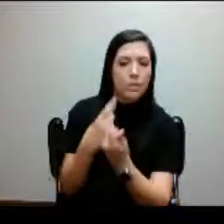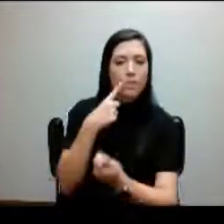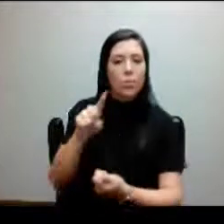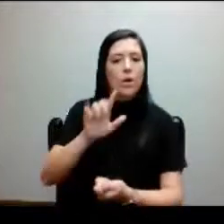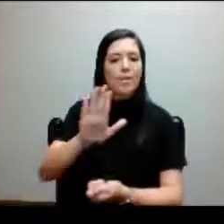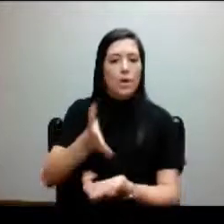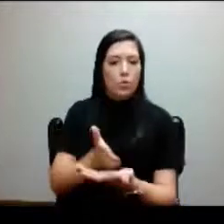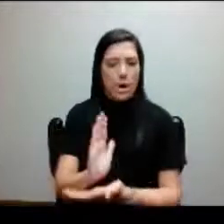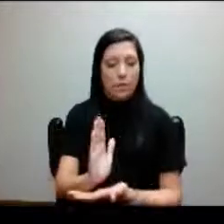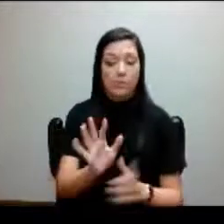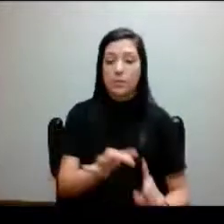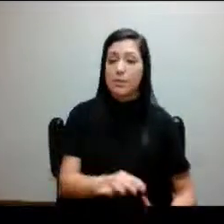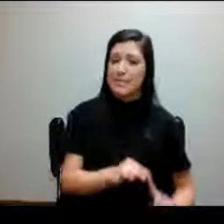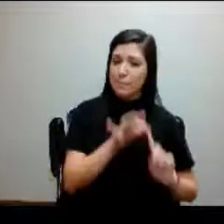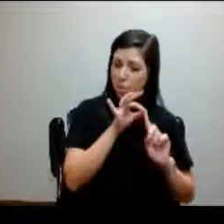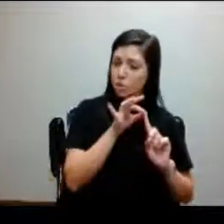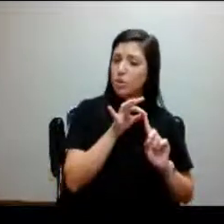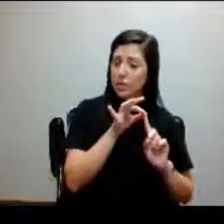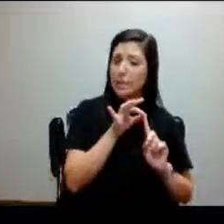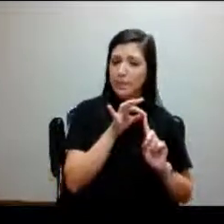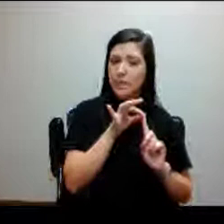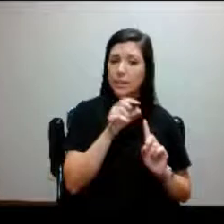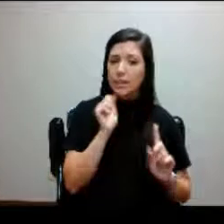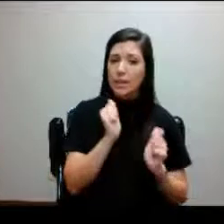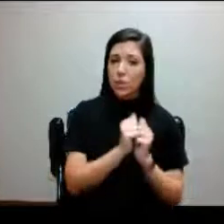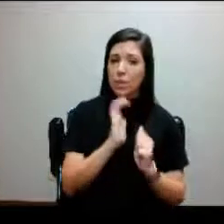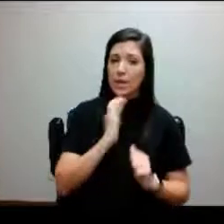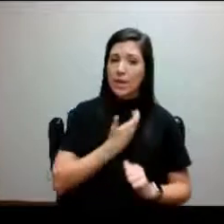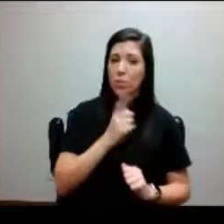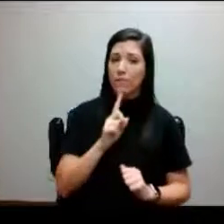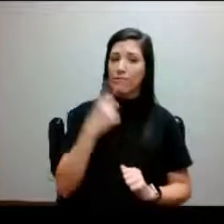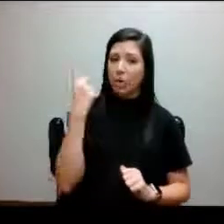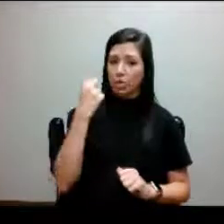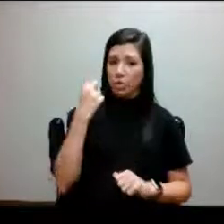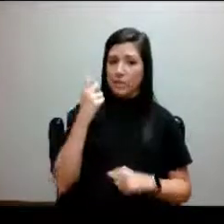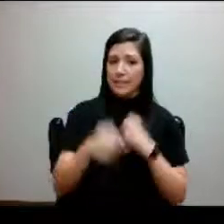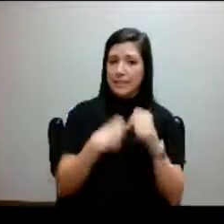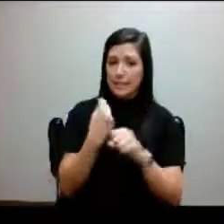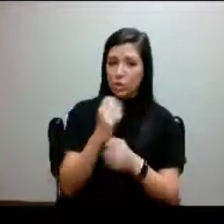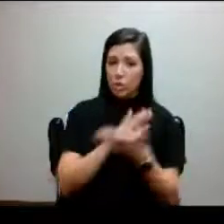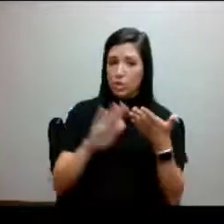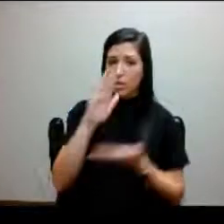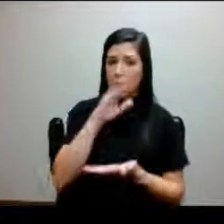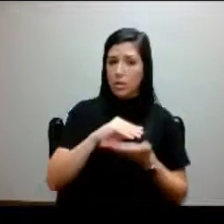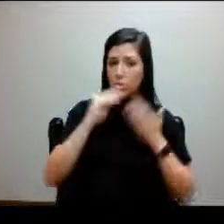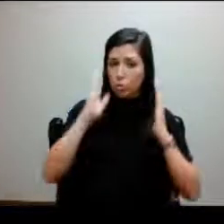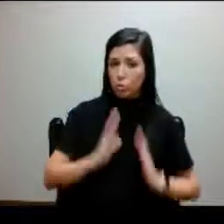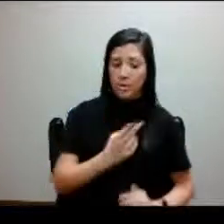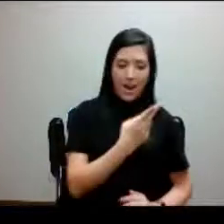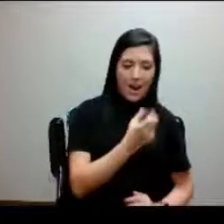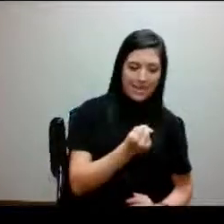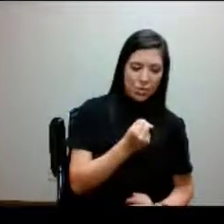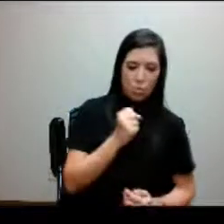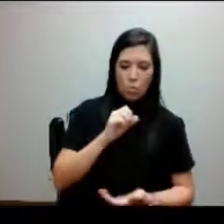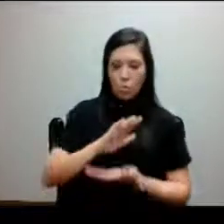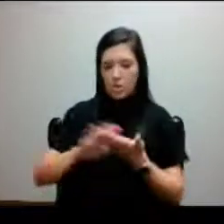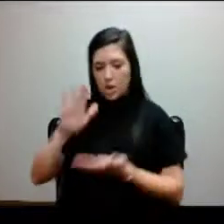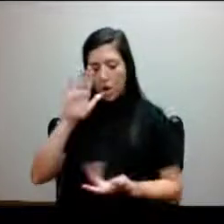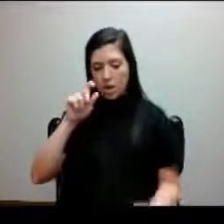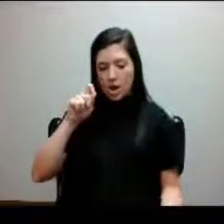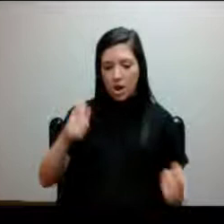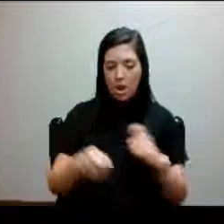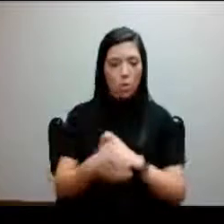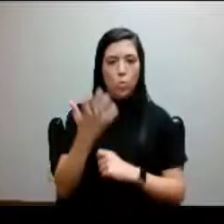especially if we do that with our first time in college students. The transition from high school to college is very different,